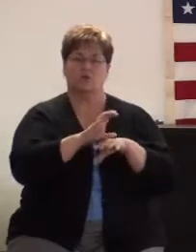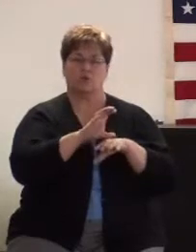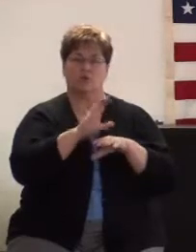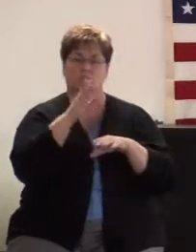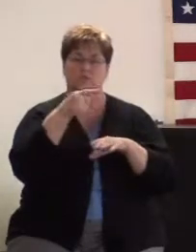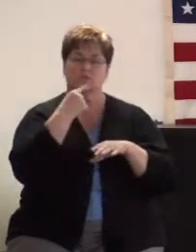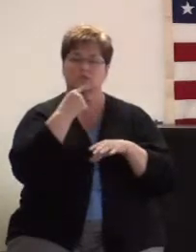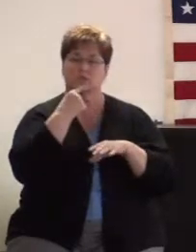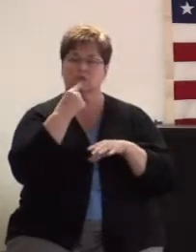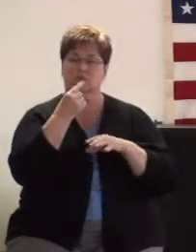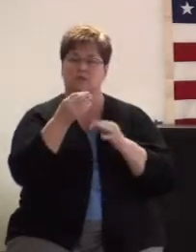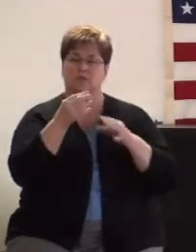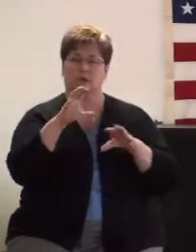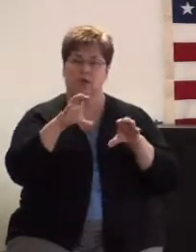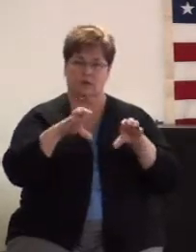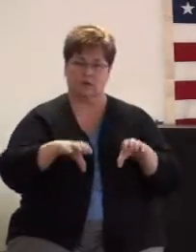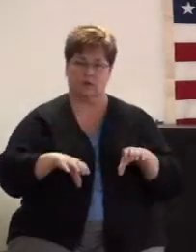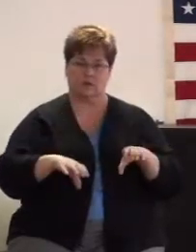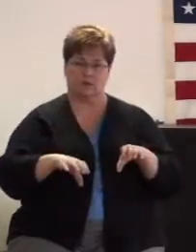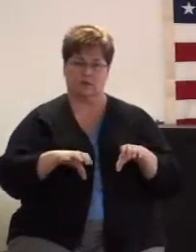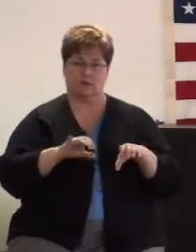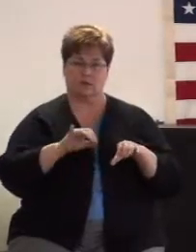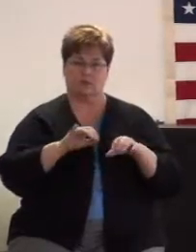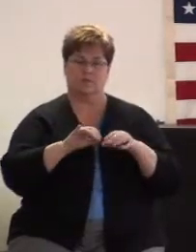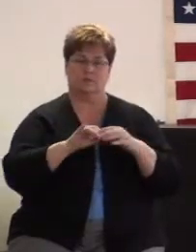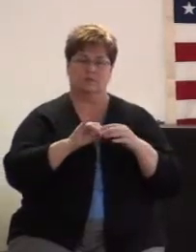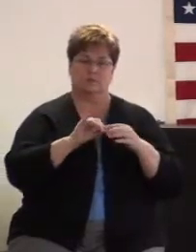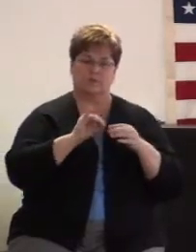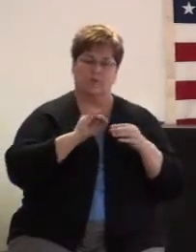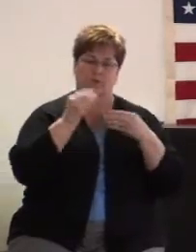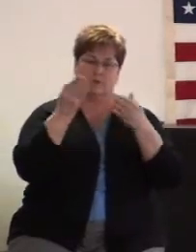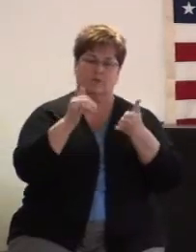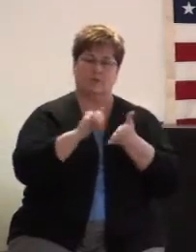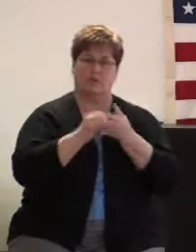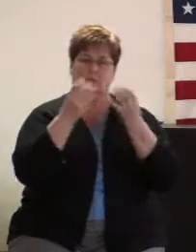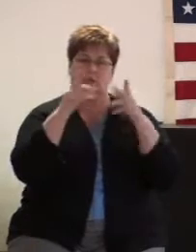will say if I can I'll give you that much time God